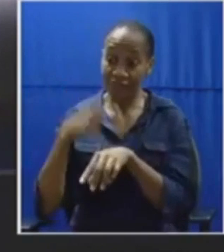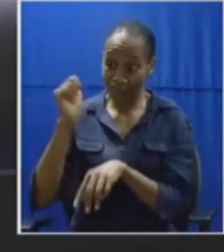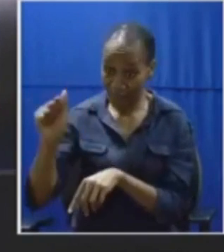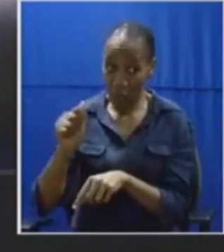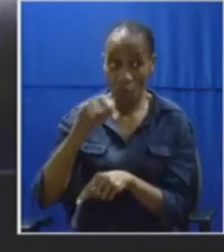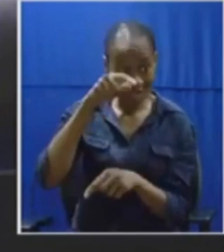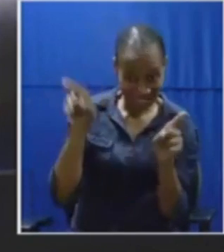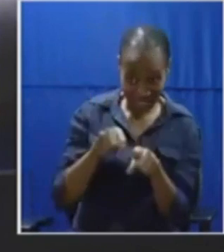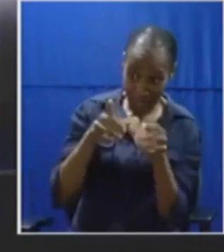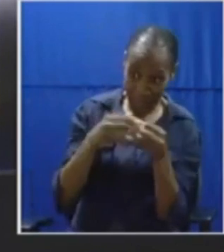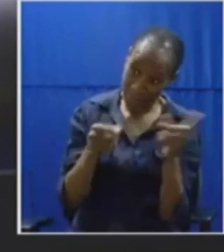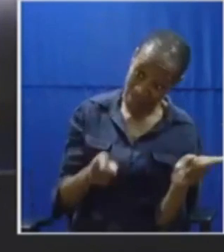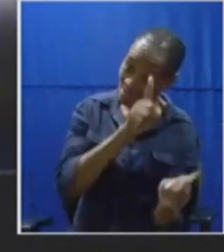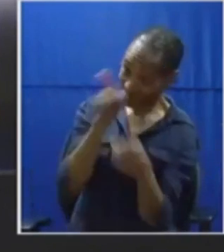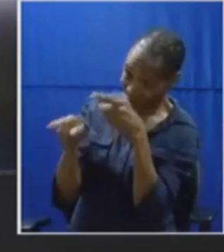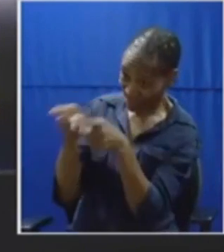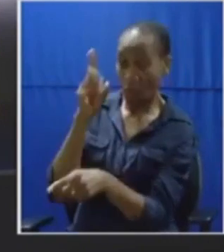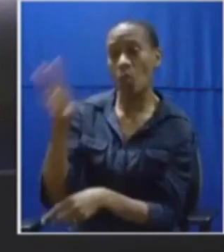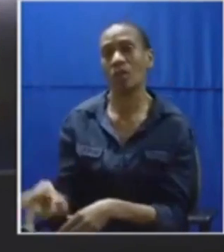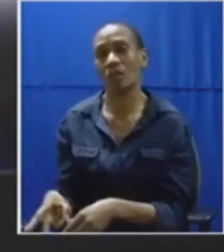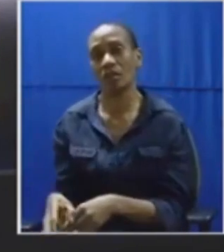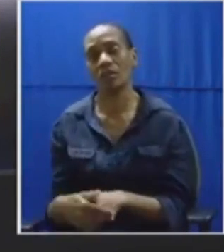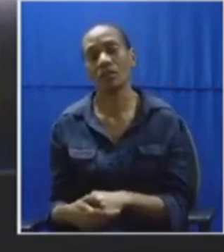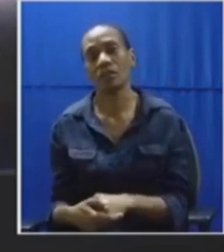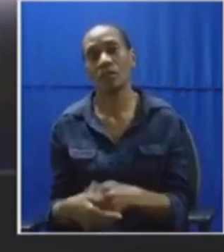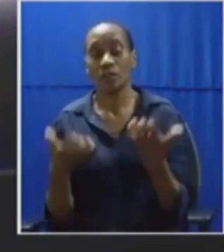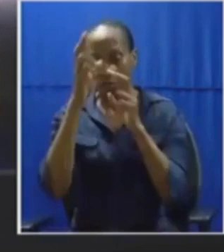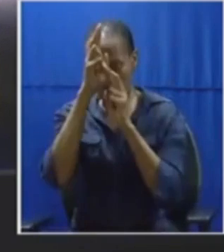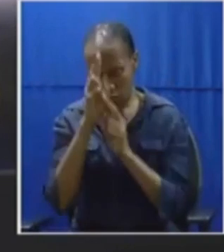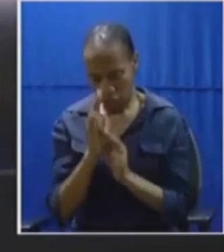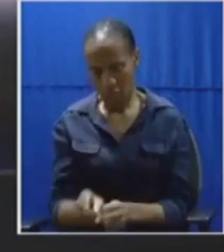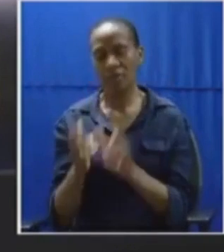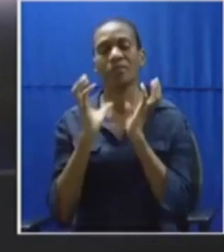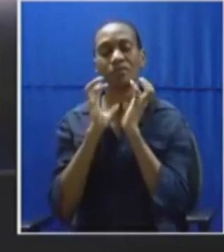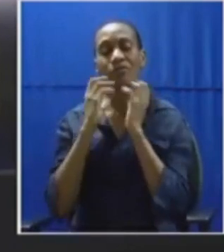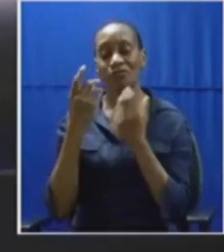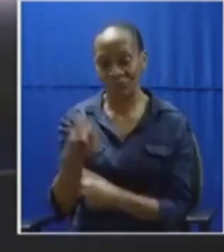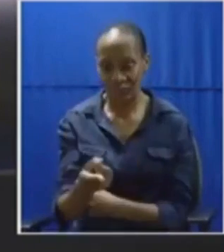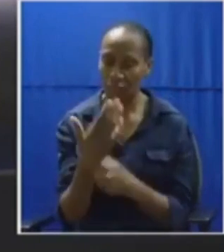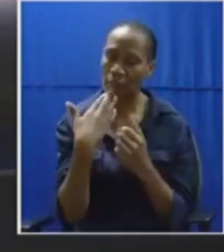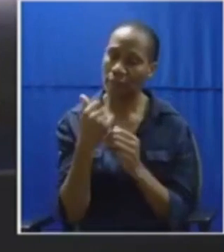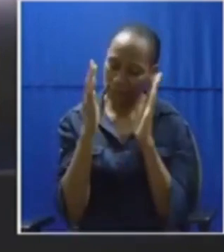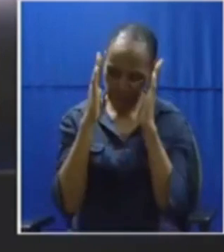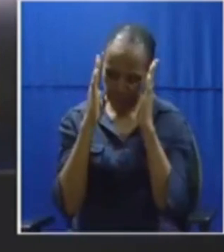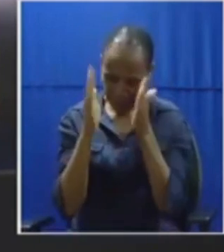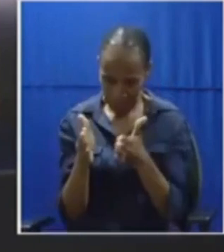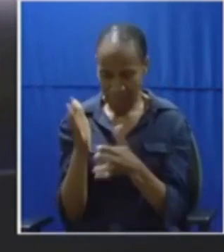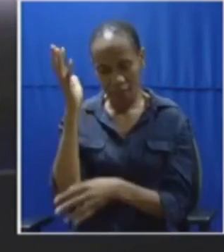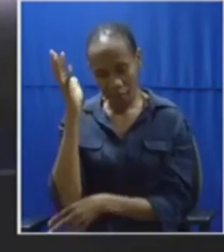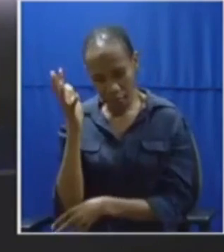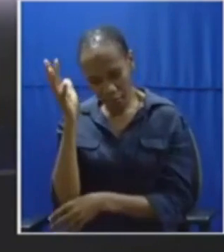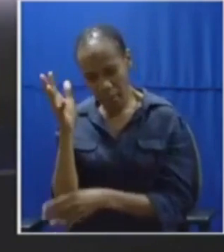very difficult when it comes back to you honorable malema please confine yourself to your speech